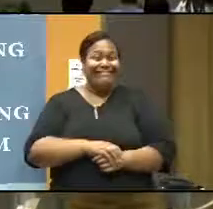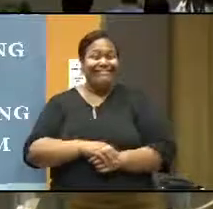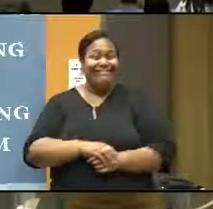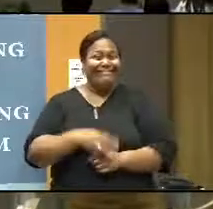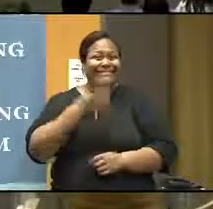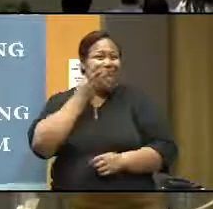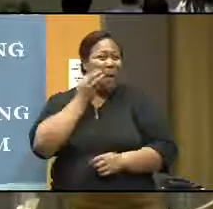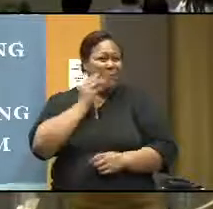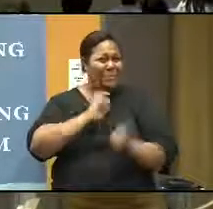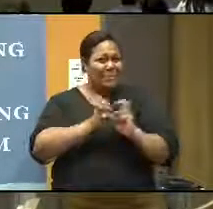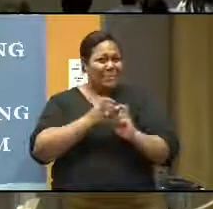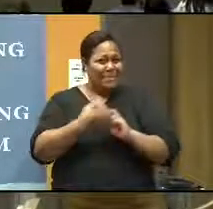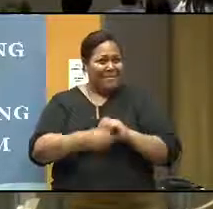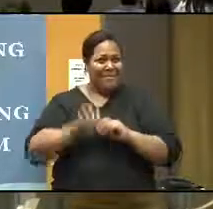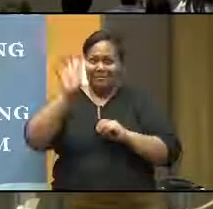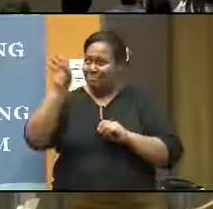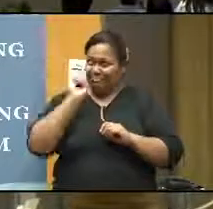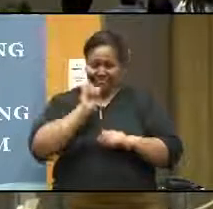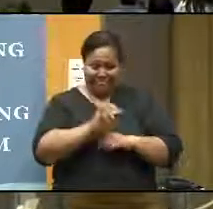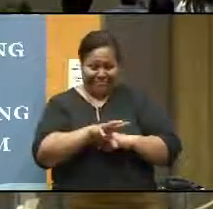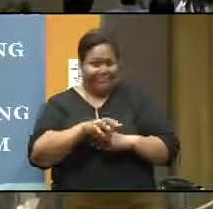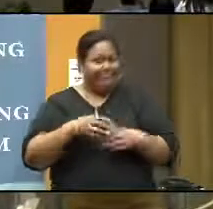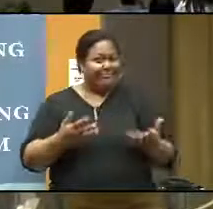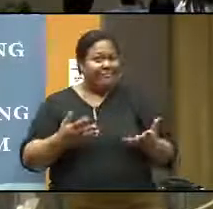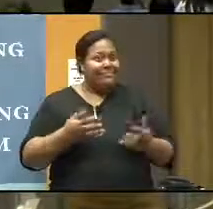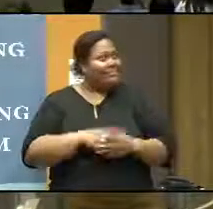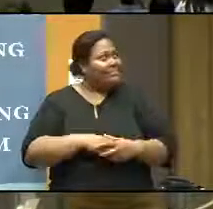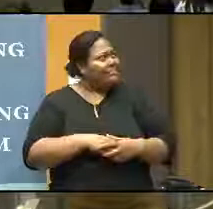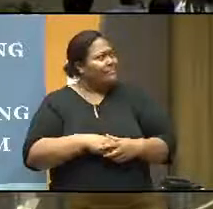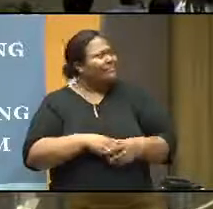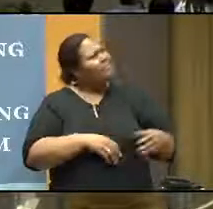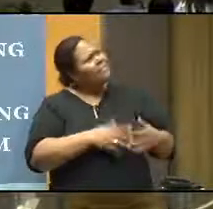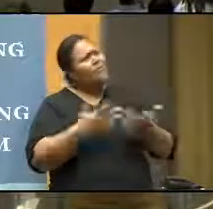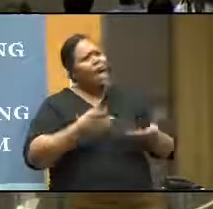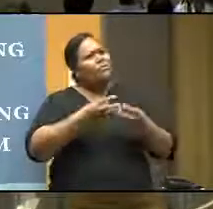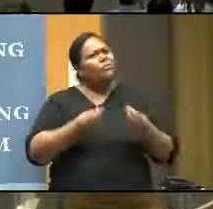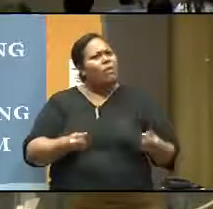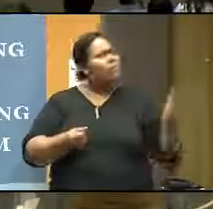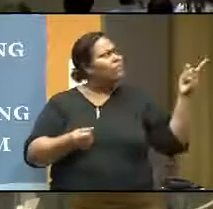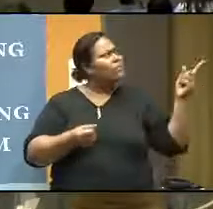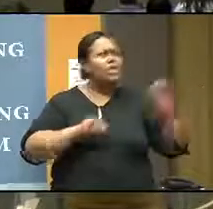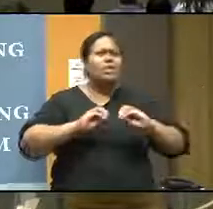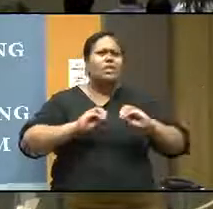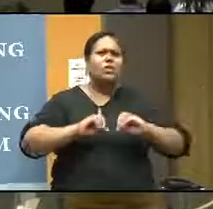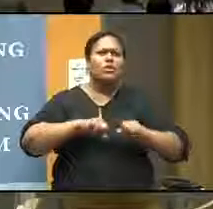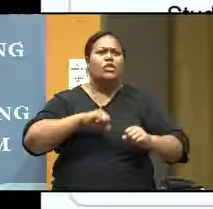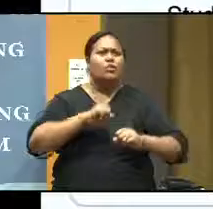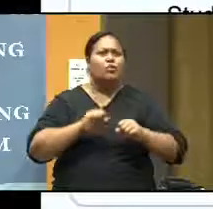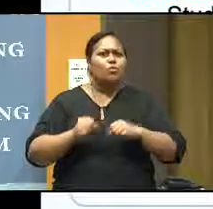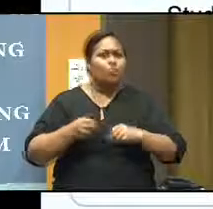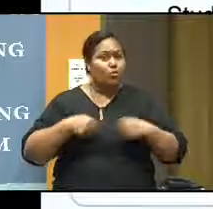All right. So, what is effective teaching strategies? Okay.